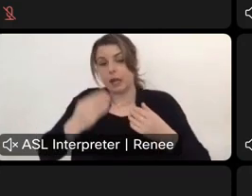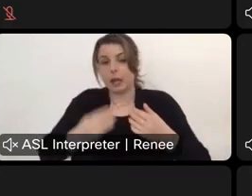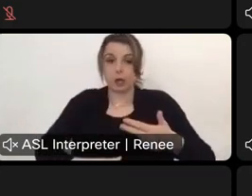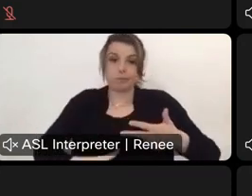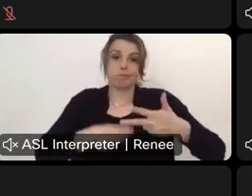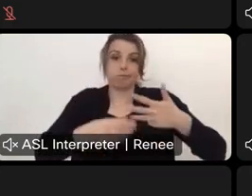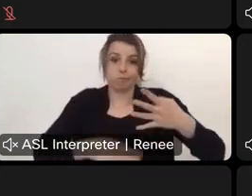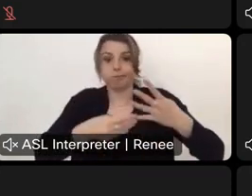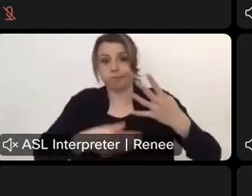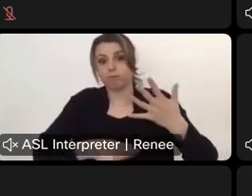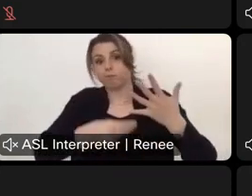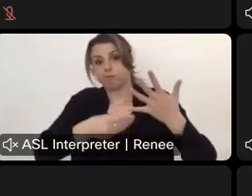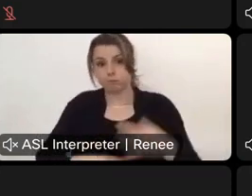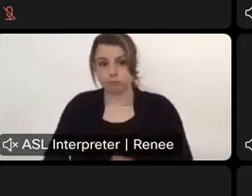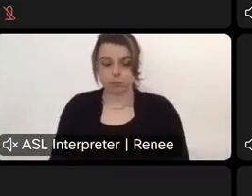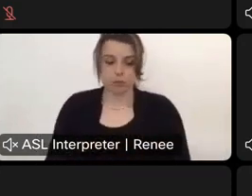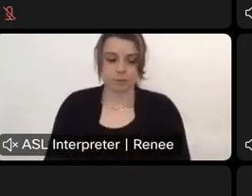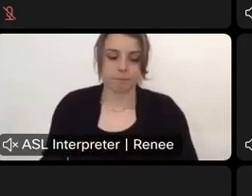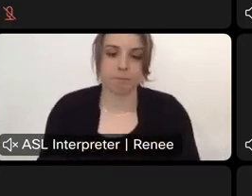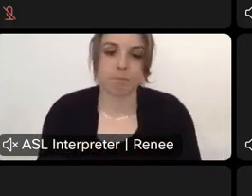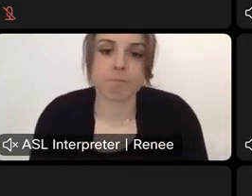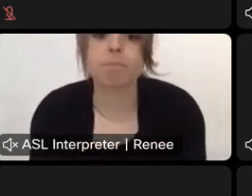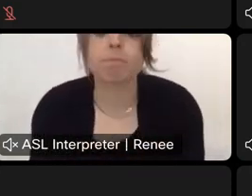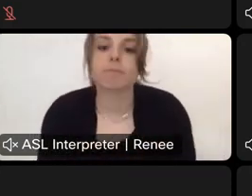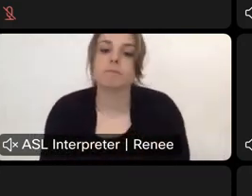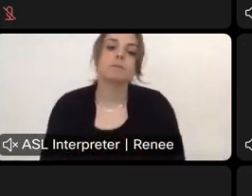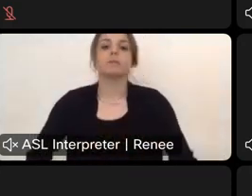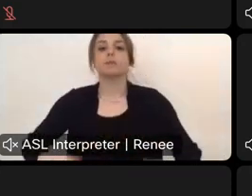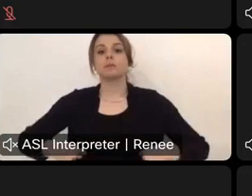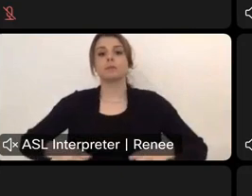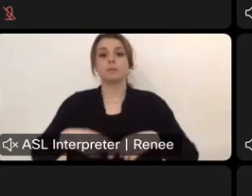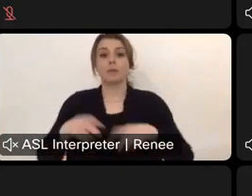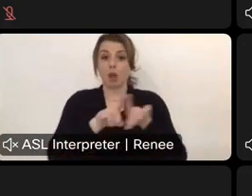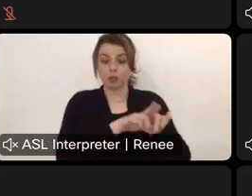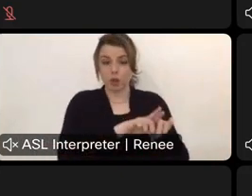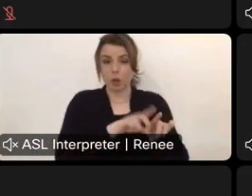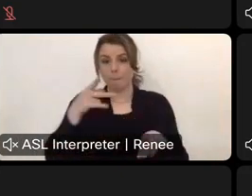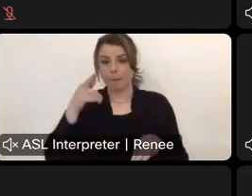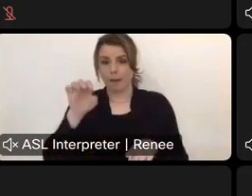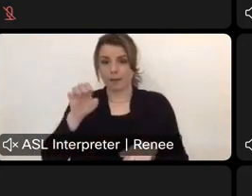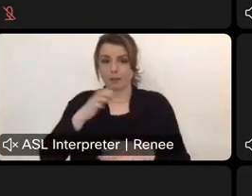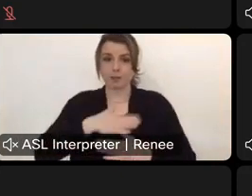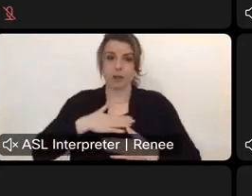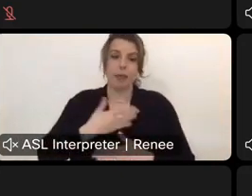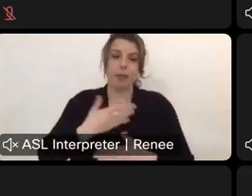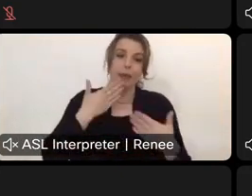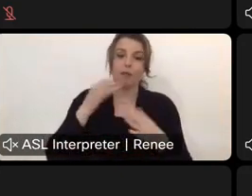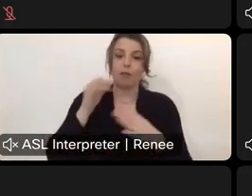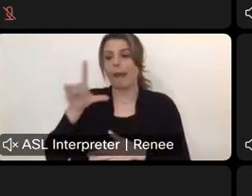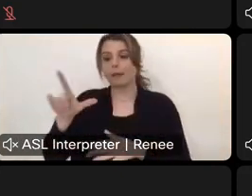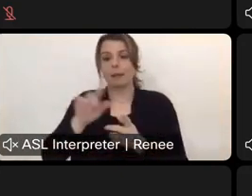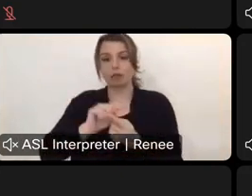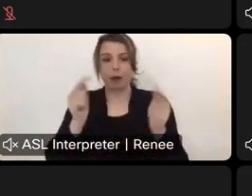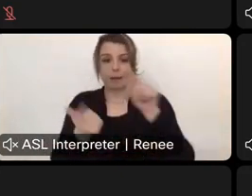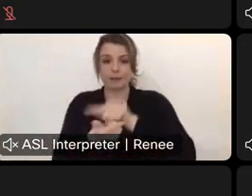going forward. Uh, page says also. I love and appreciate that you have an ASL translator. Thank you page.